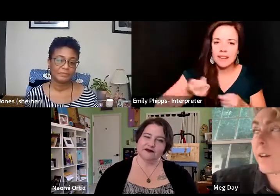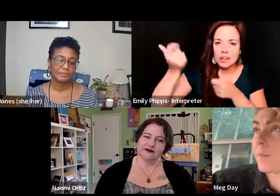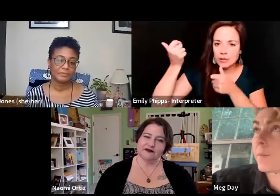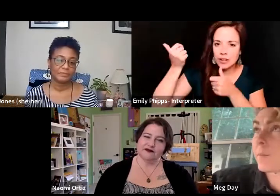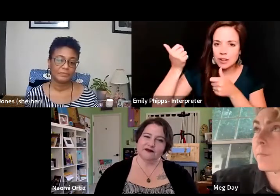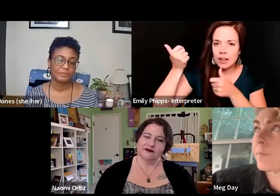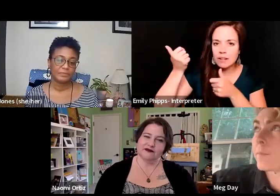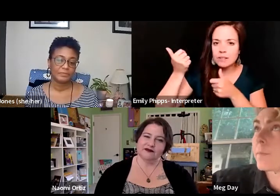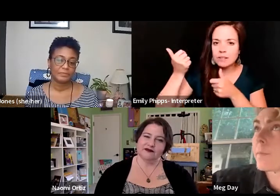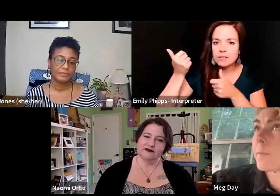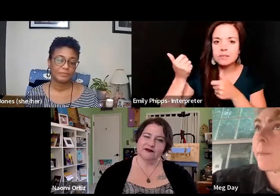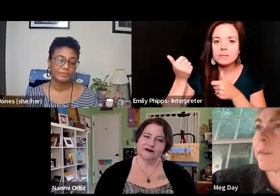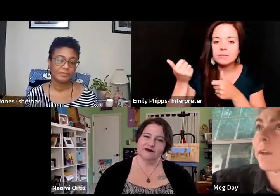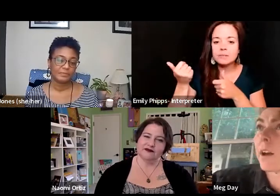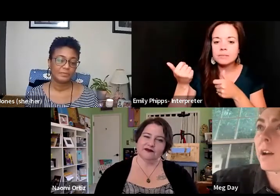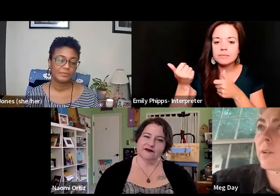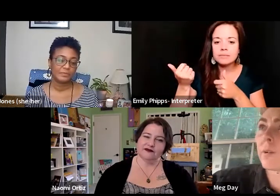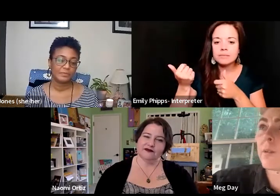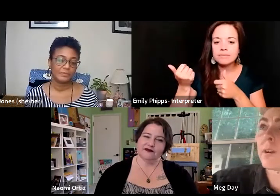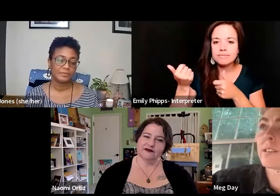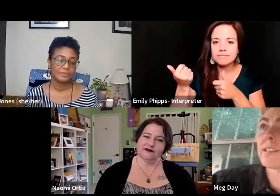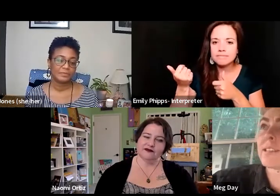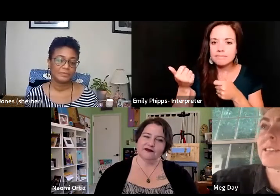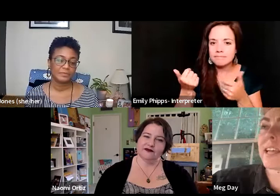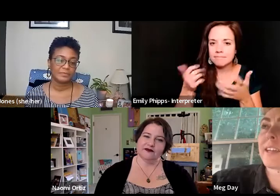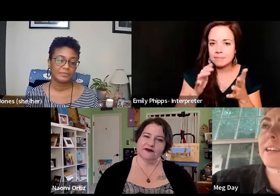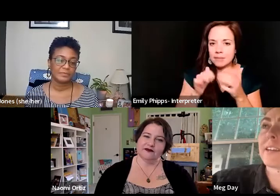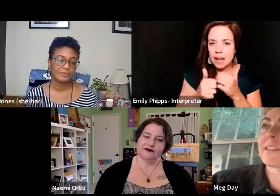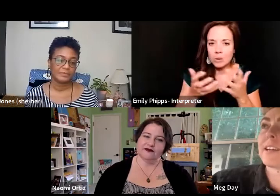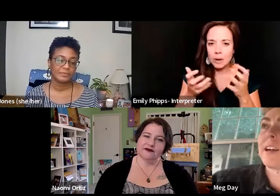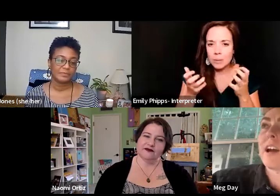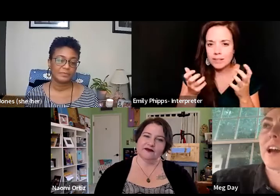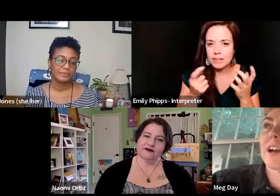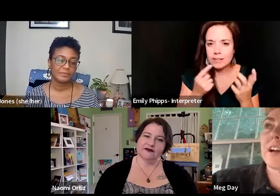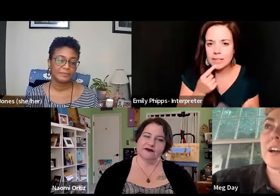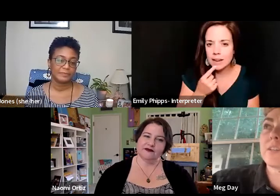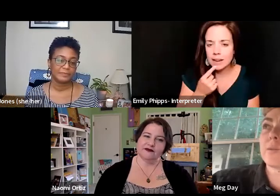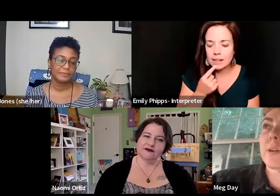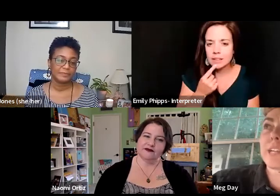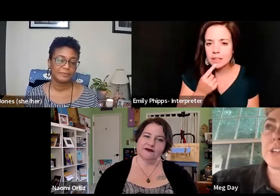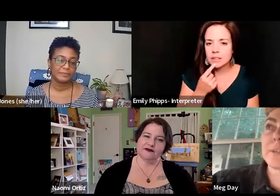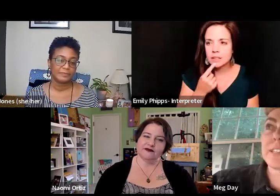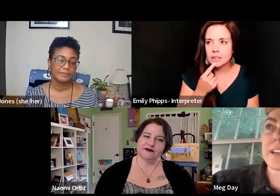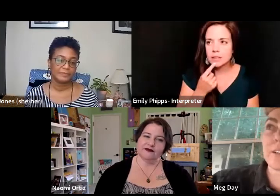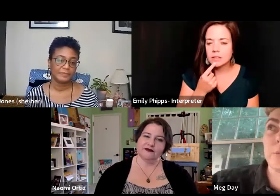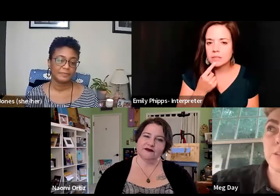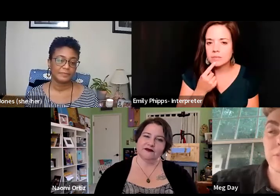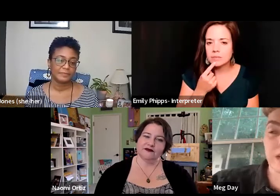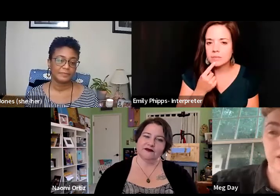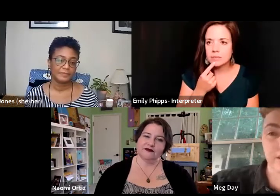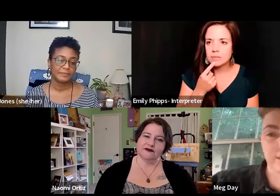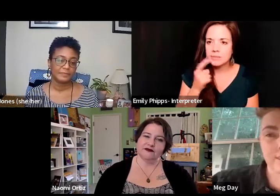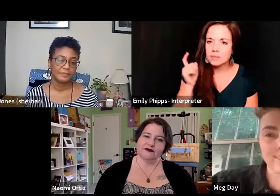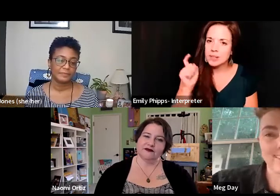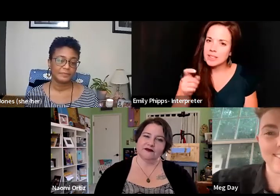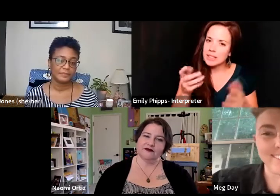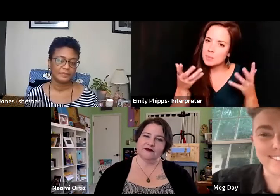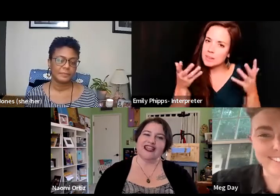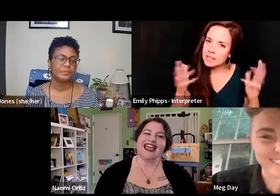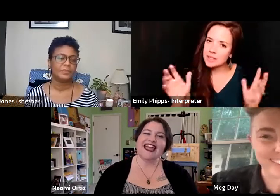how do I want to say this, we should be done with rigor.